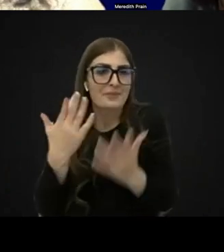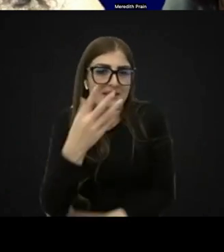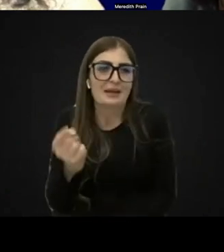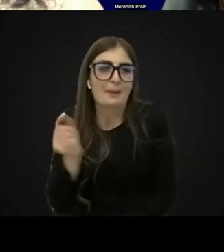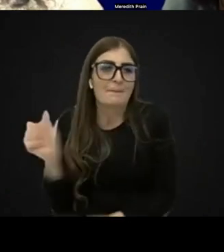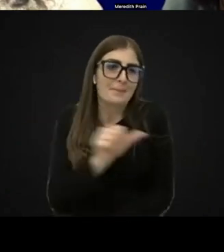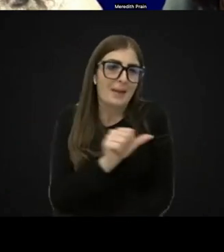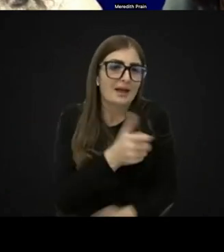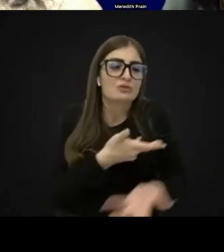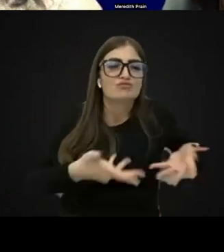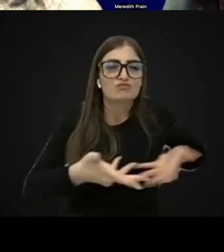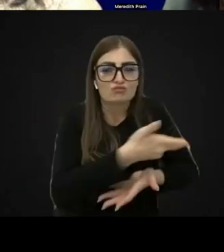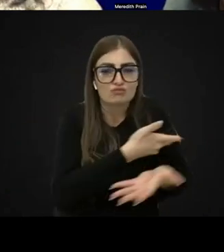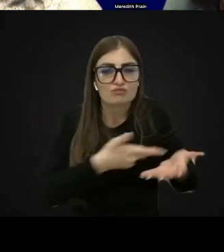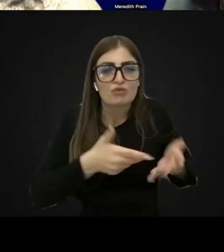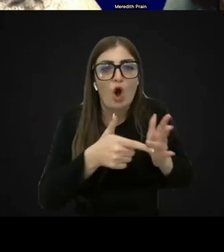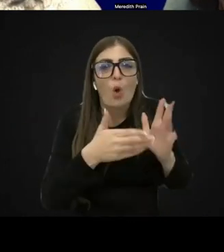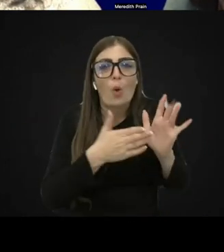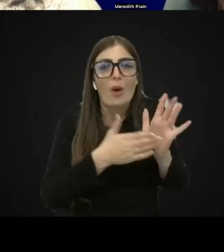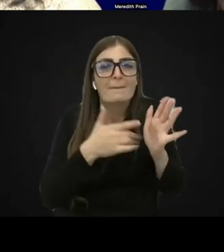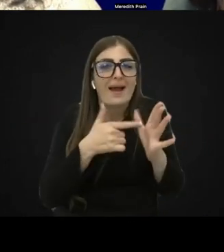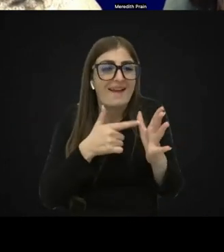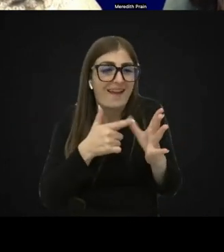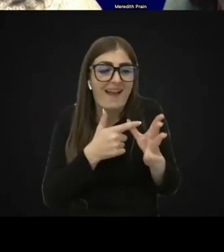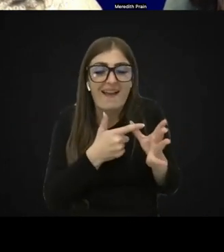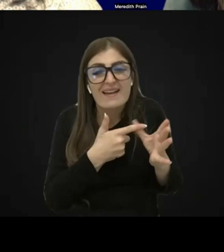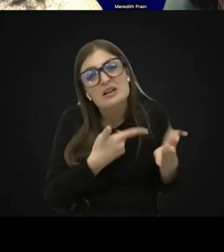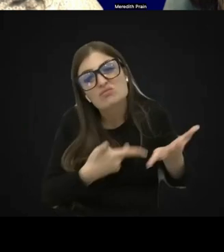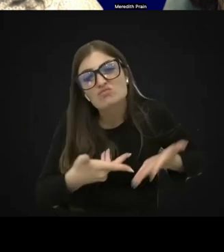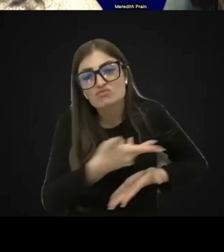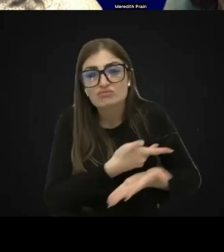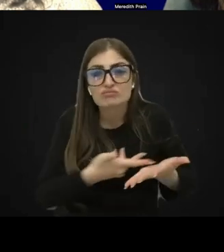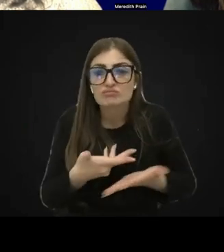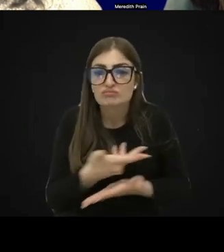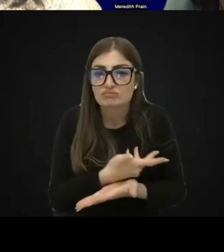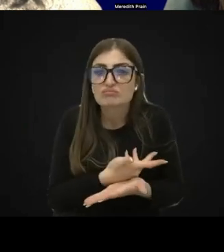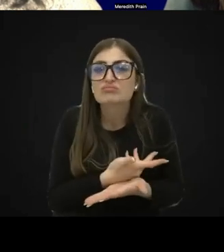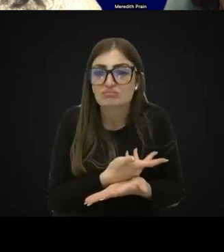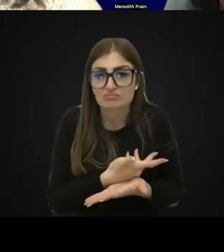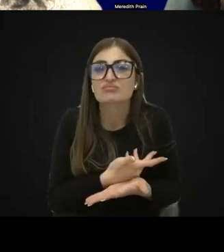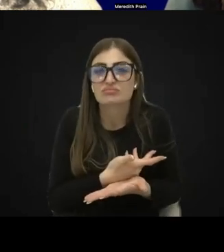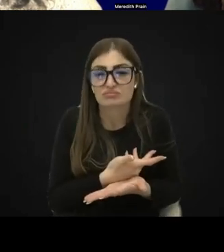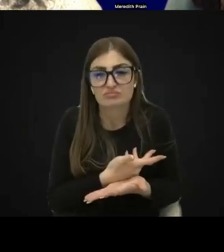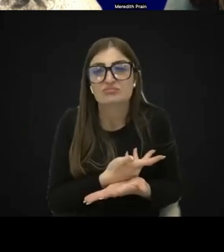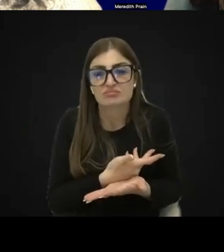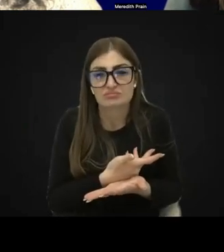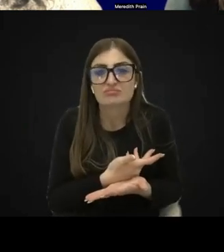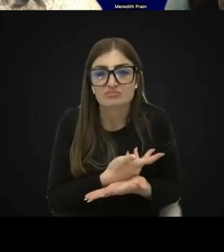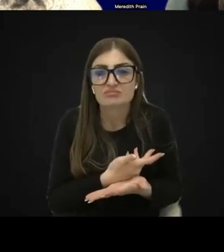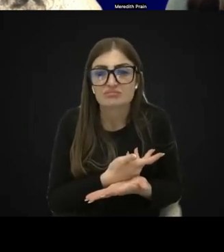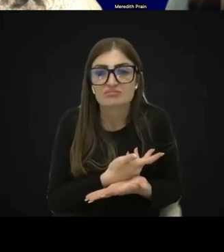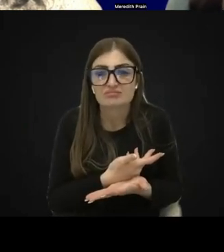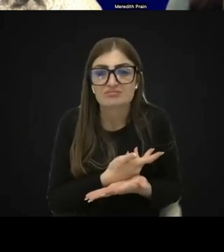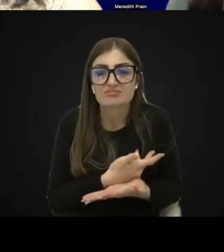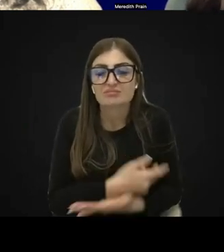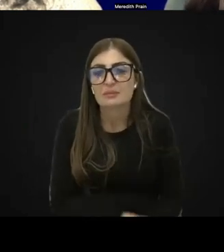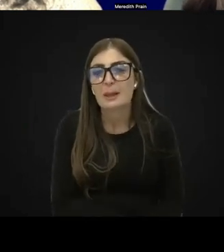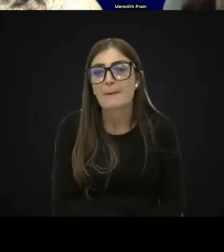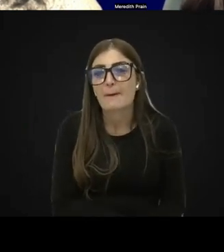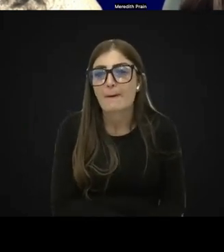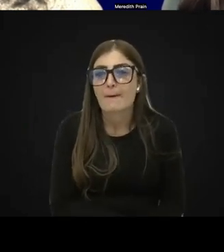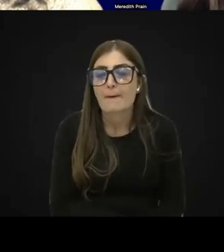OMAA, perhaps, to even, yes, start looking together at those issues.